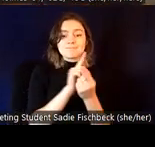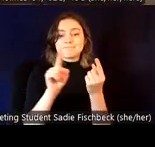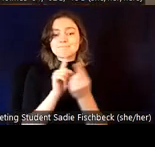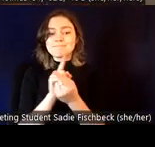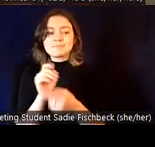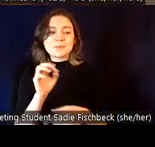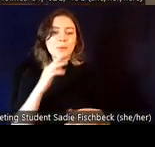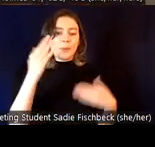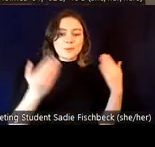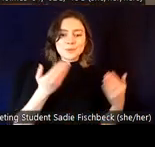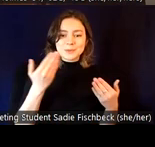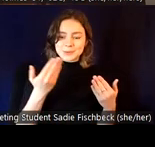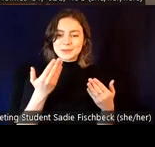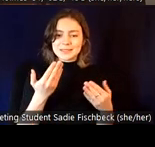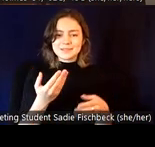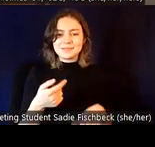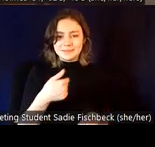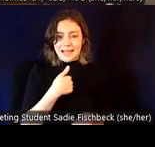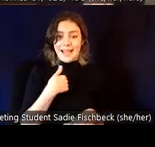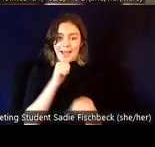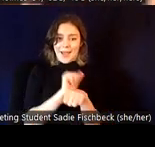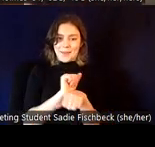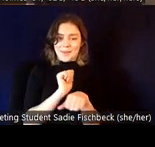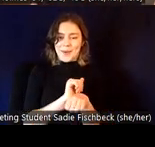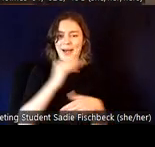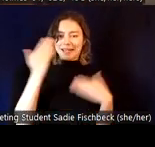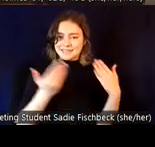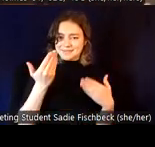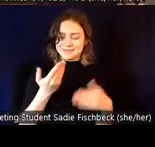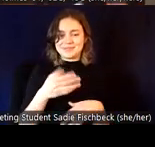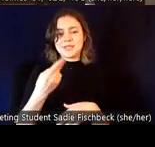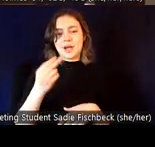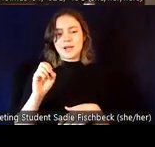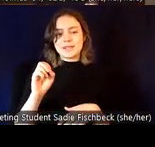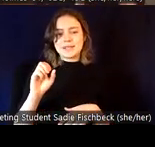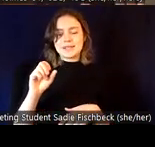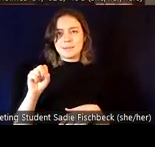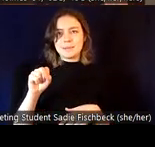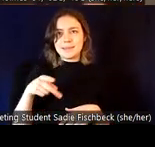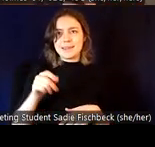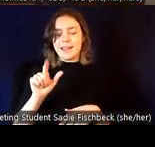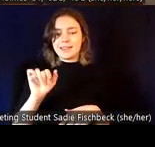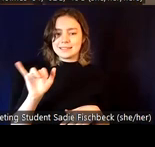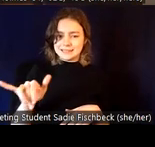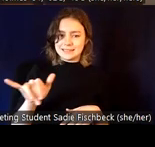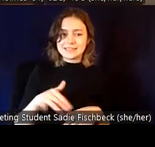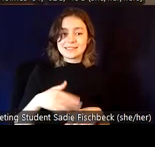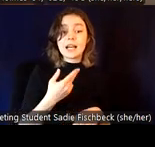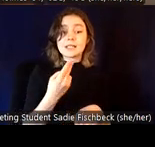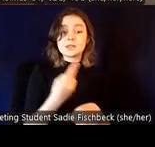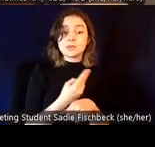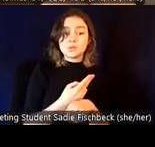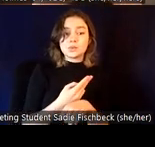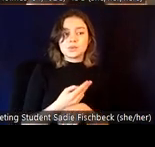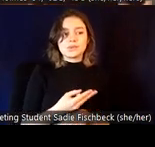in customer service and the hospitality industry, being customer service friendly using, you know, ladies and gentlemen or ma'am or